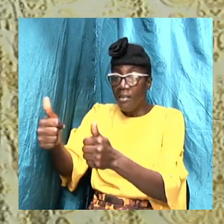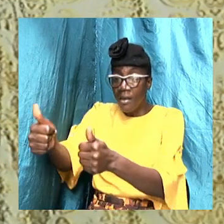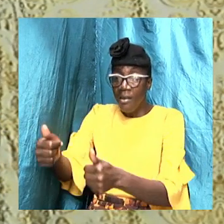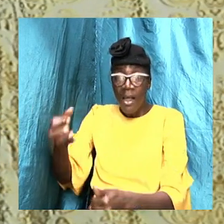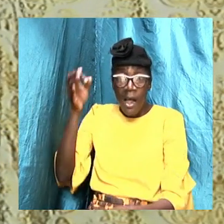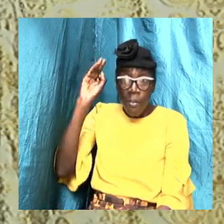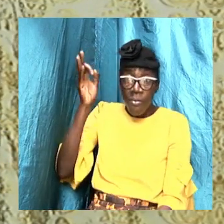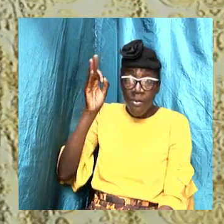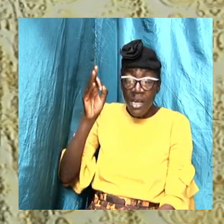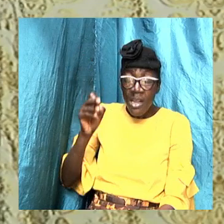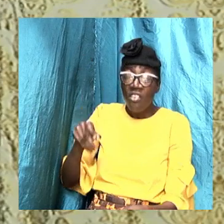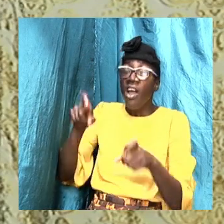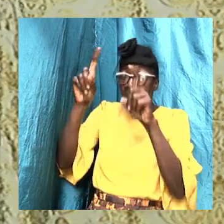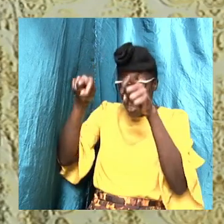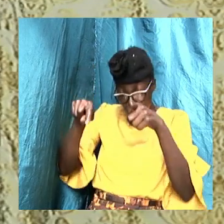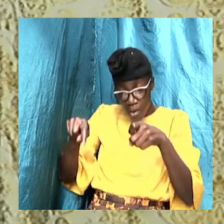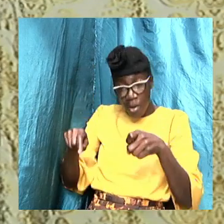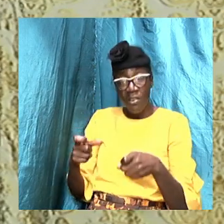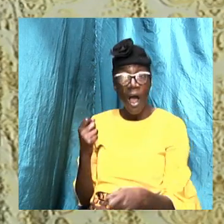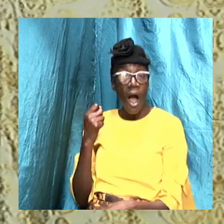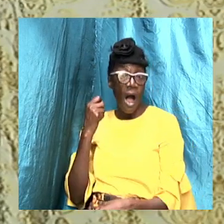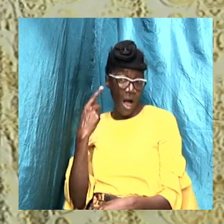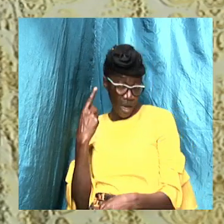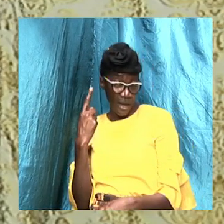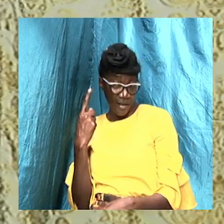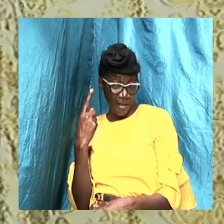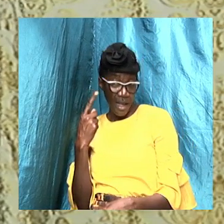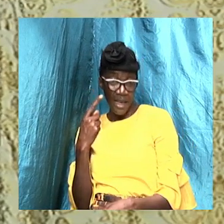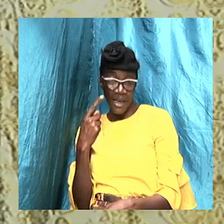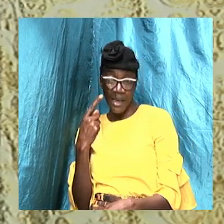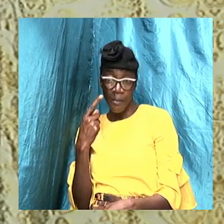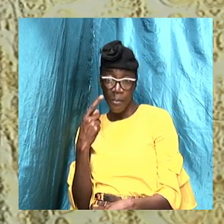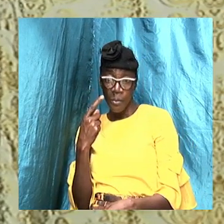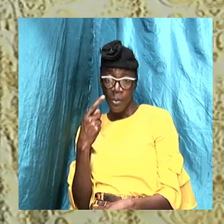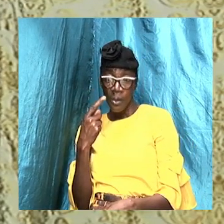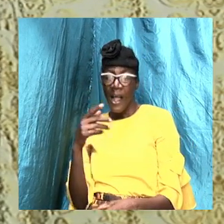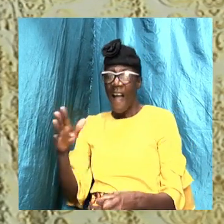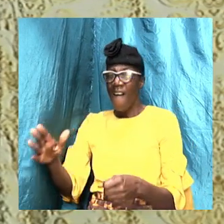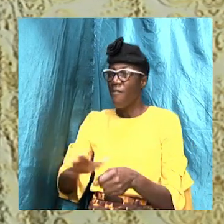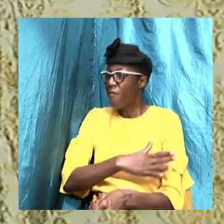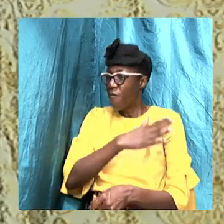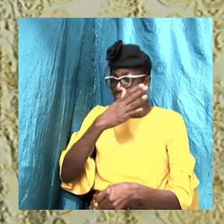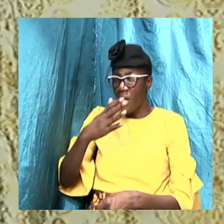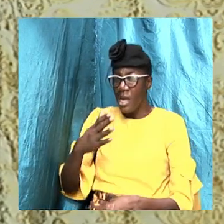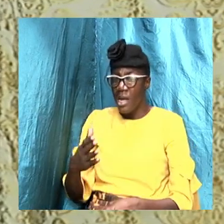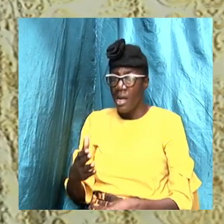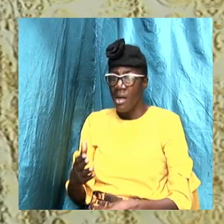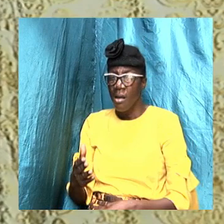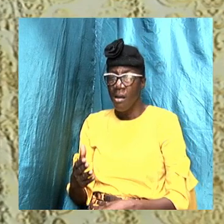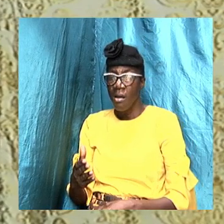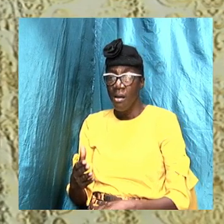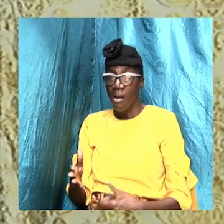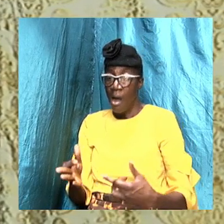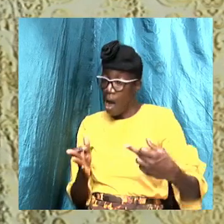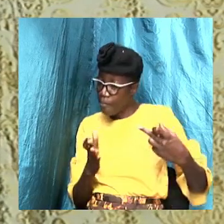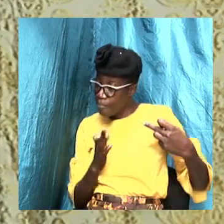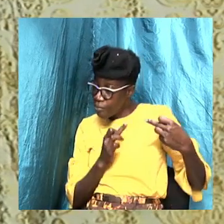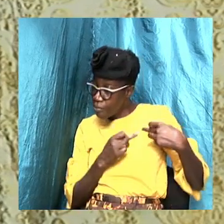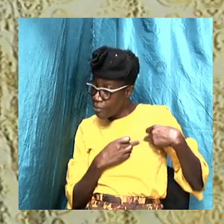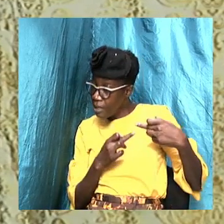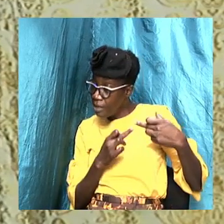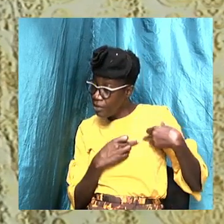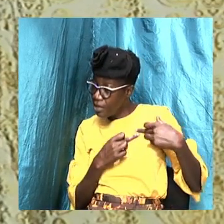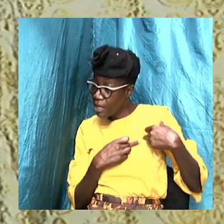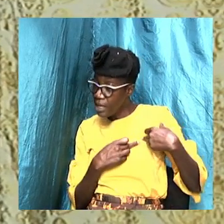So we must then come to the point where we fully appreciate and understand what it is that we are involved in, and what it